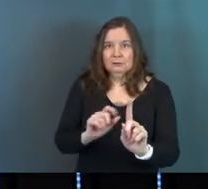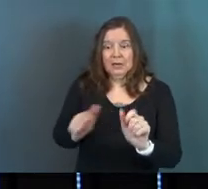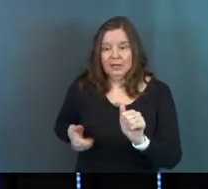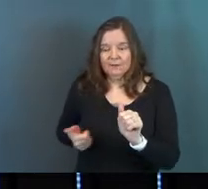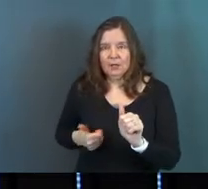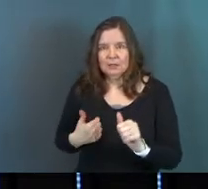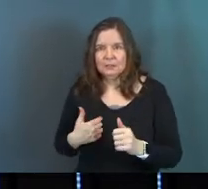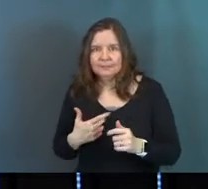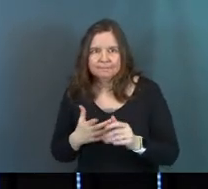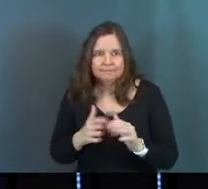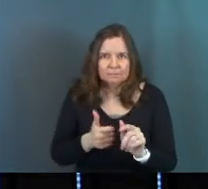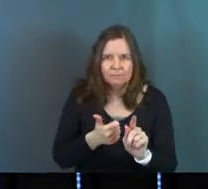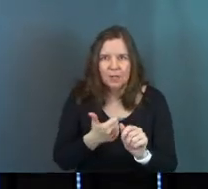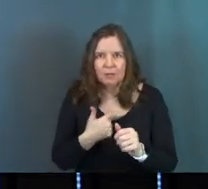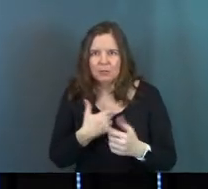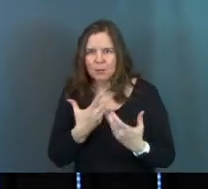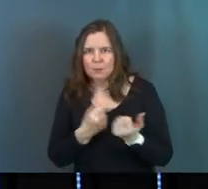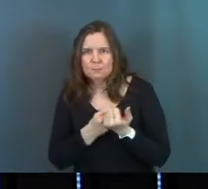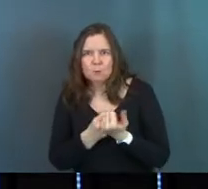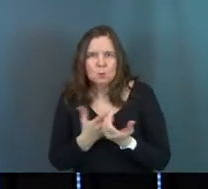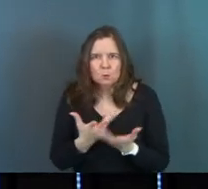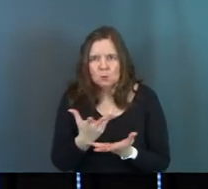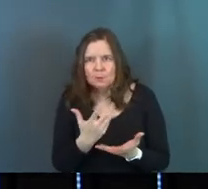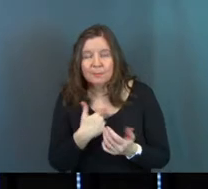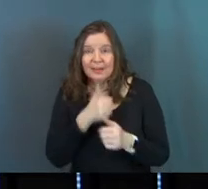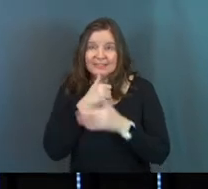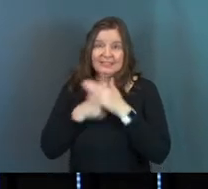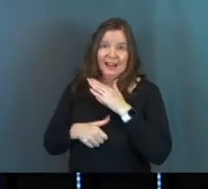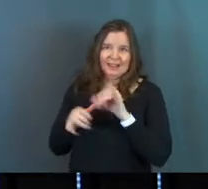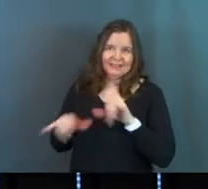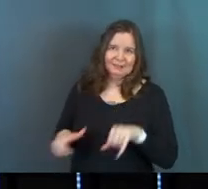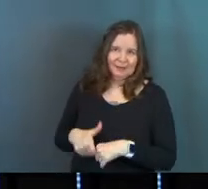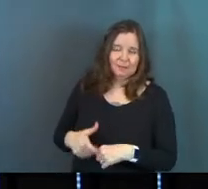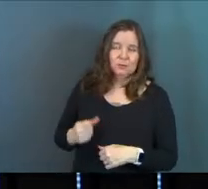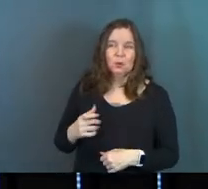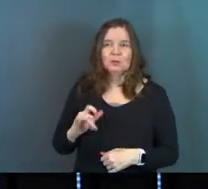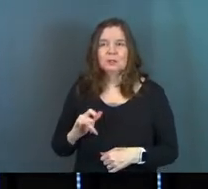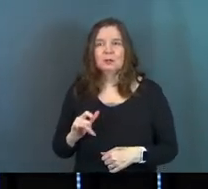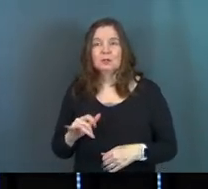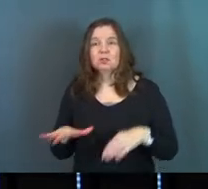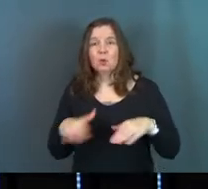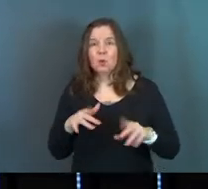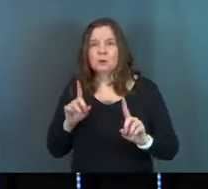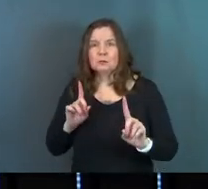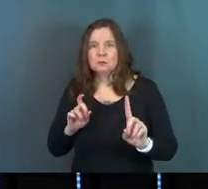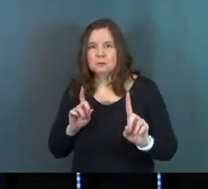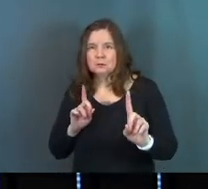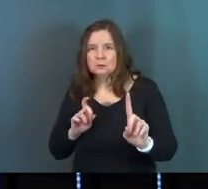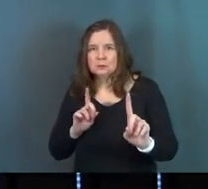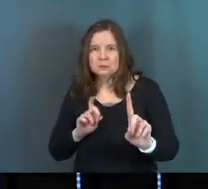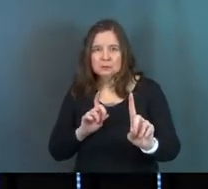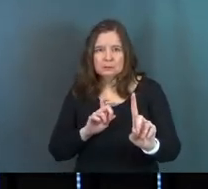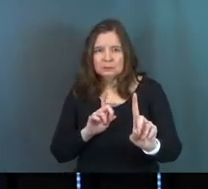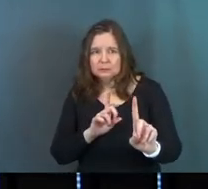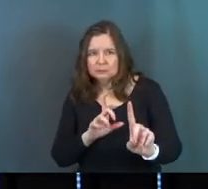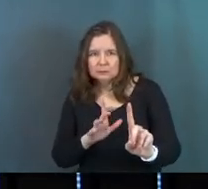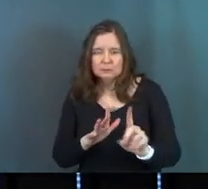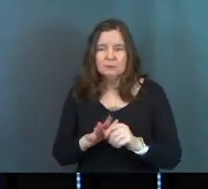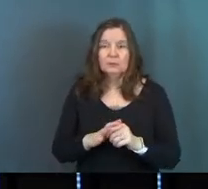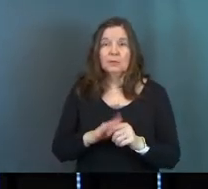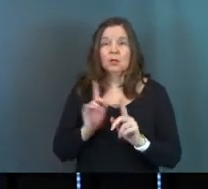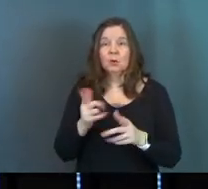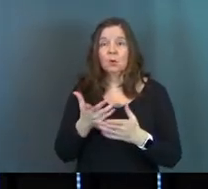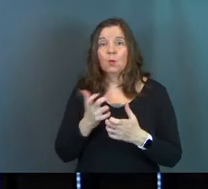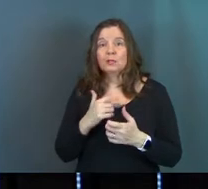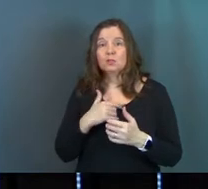arrested. I'm going, you know? He's like, I got your back, Jesus, but I'm going to hide. You know what I mean? So he's like, he's walking and following the guards, following Jesus being arrested.